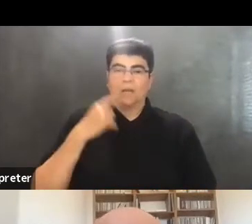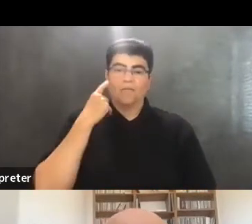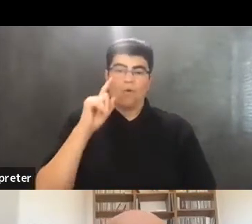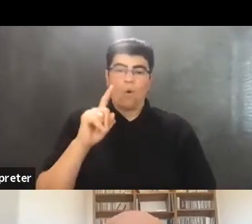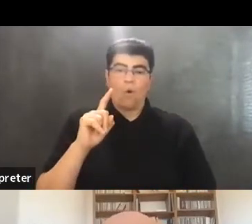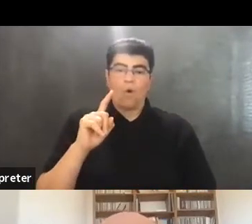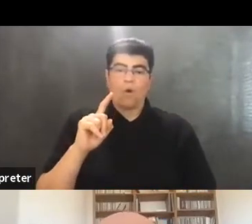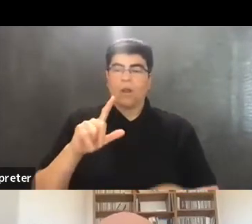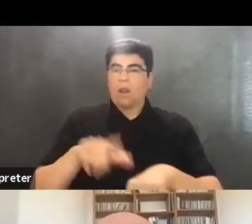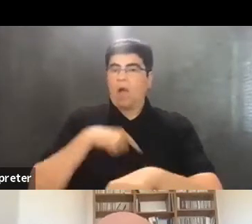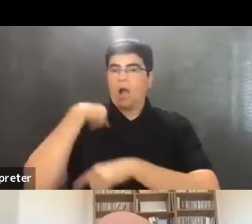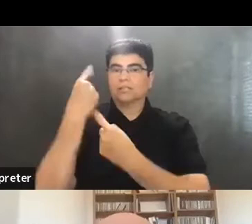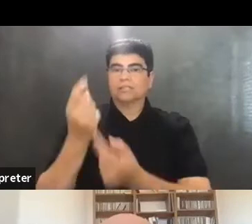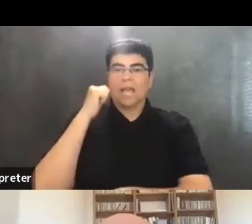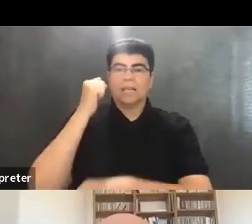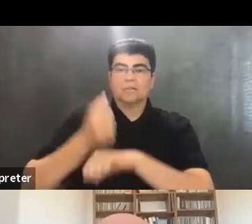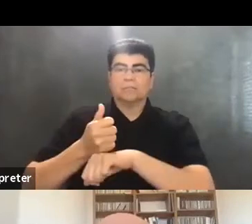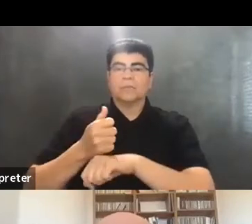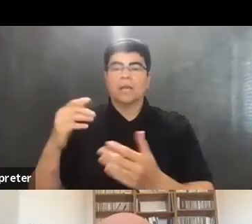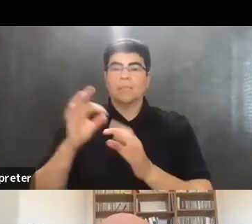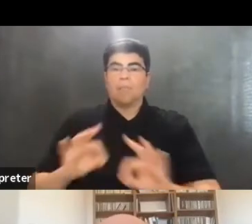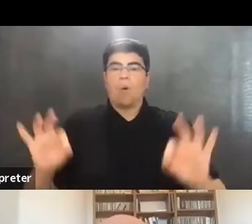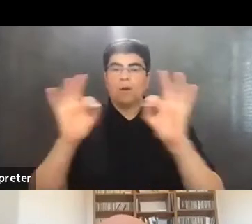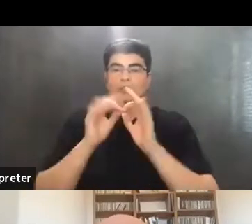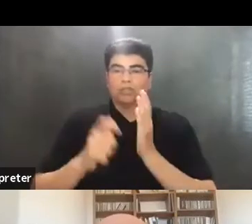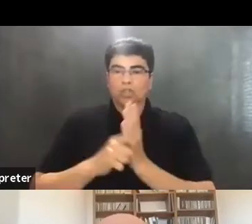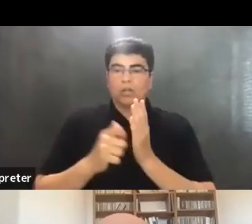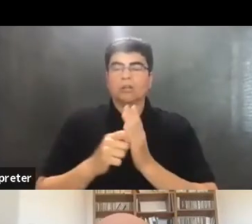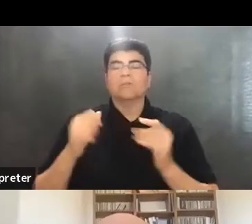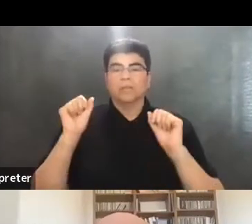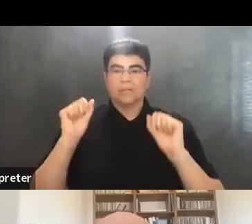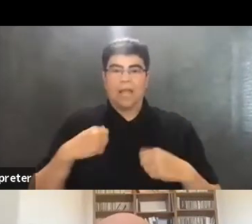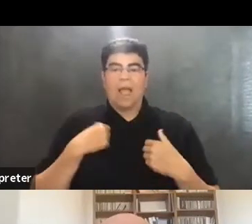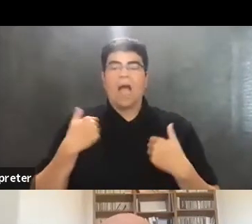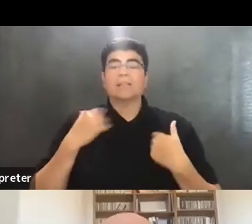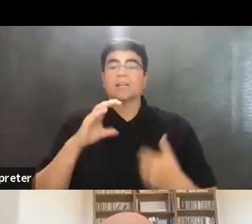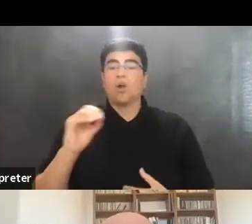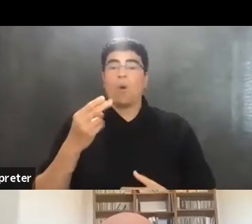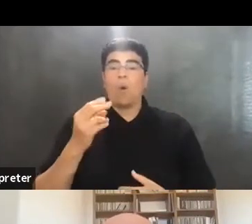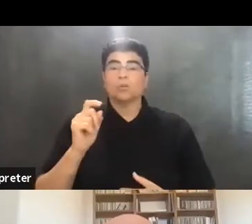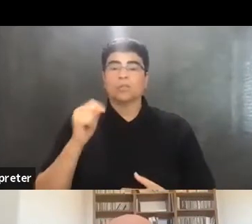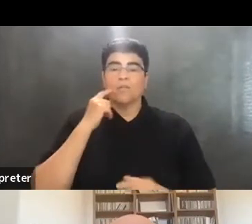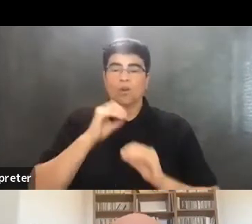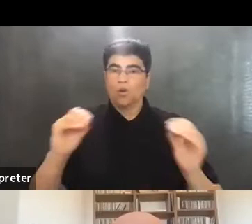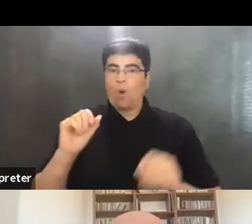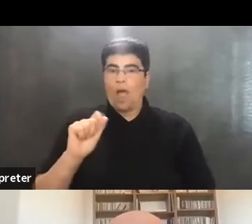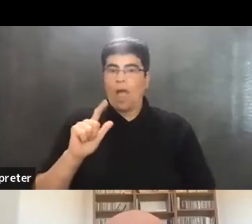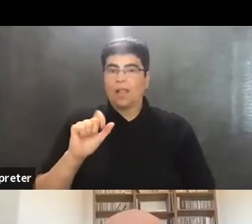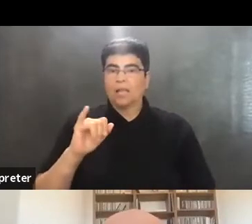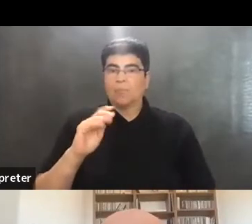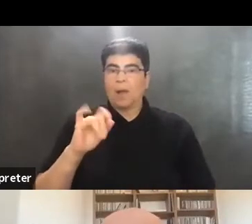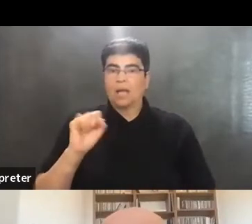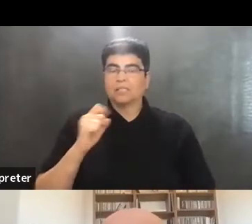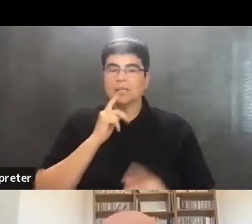long-standing, important journal called Race and Class, and has been the co-host of No Alibis, a weekly public